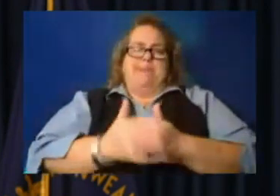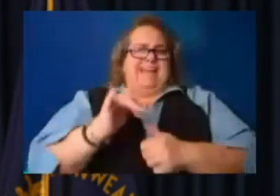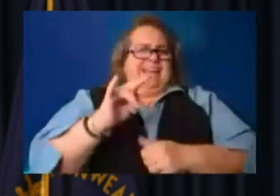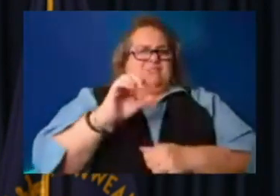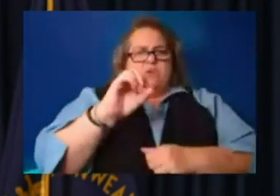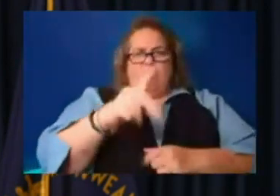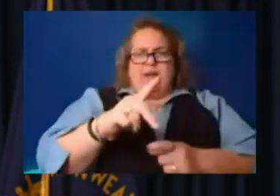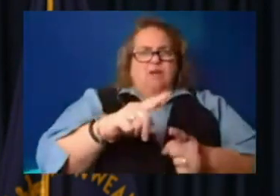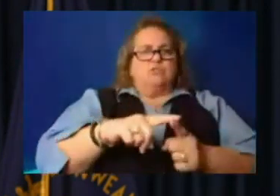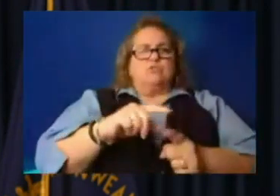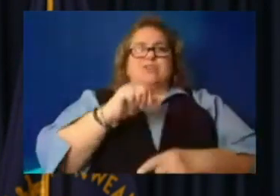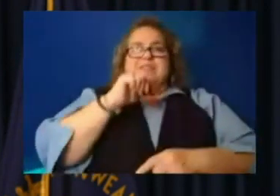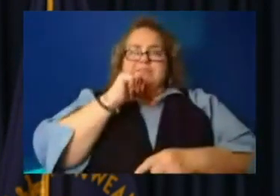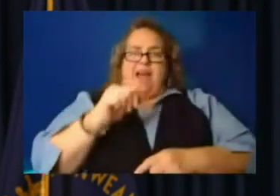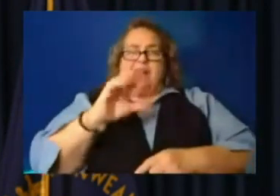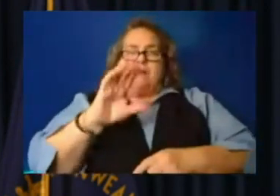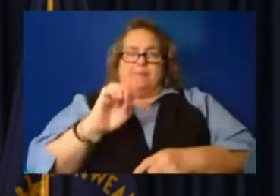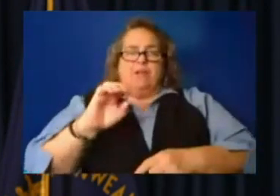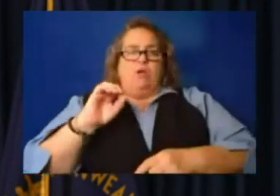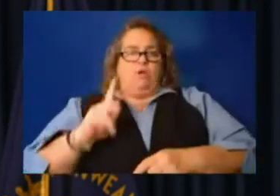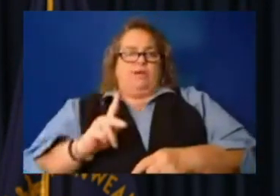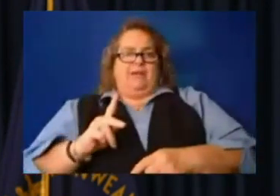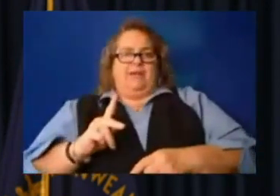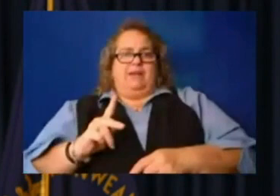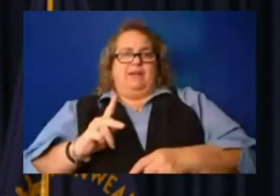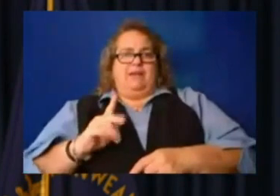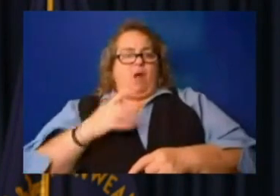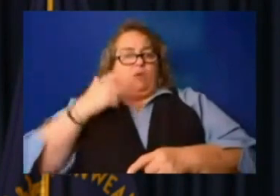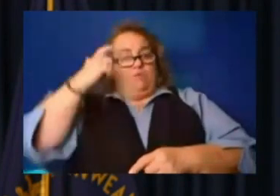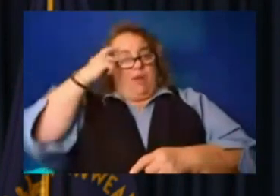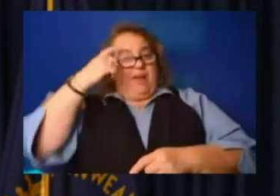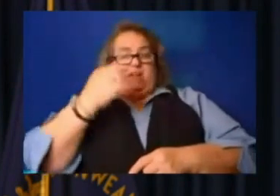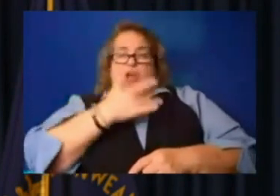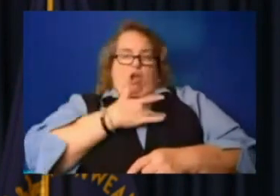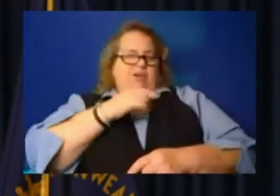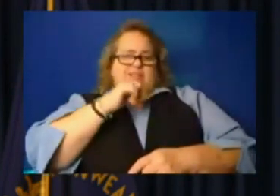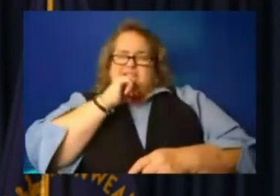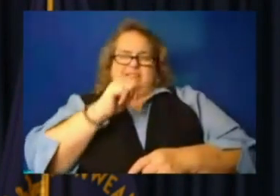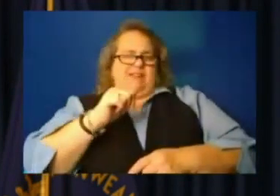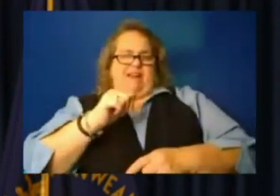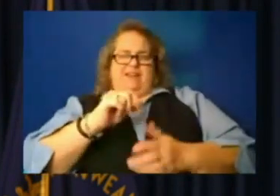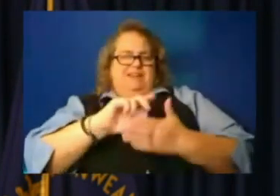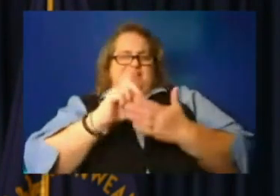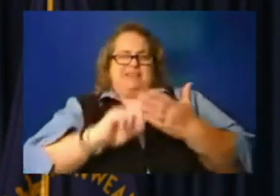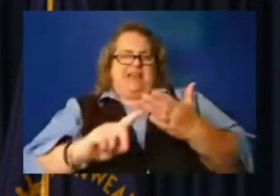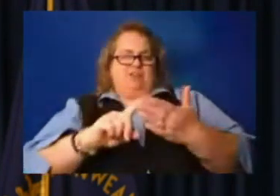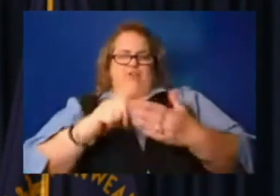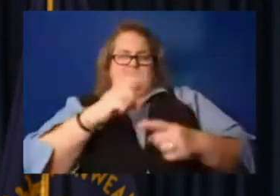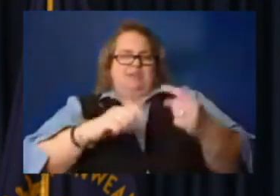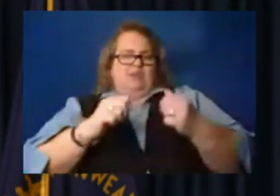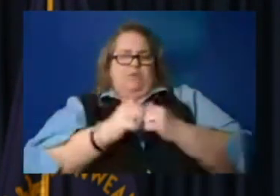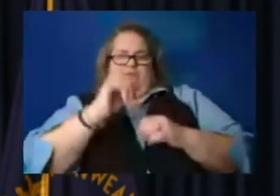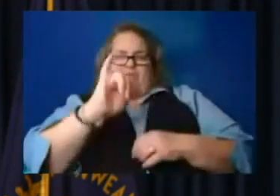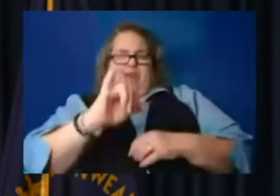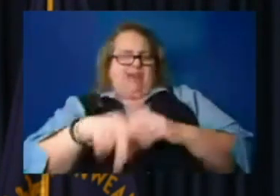brains or hearts are designed to deal with trauma and loss at this level.